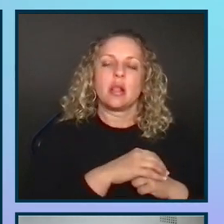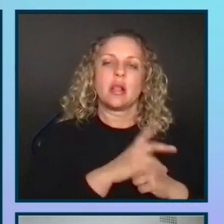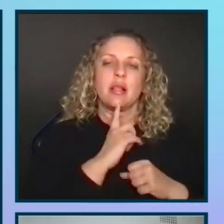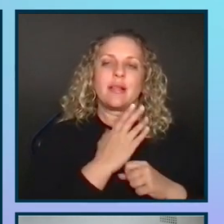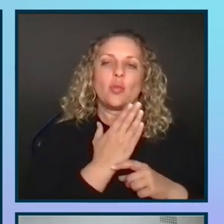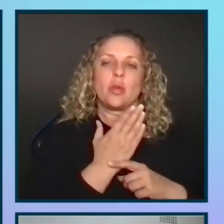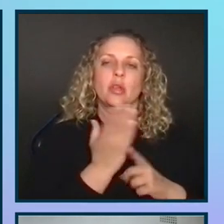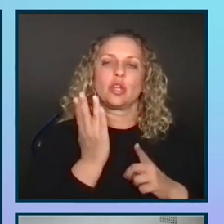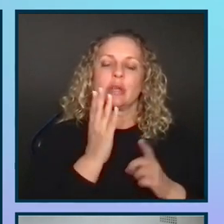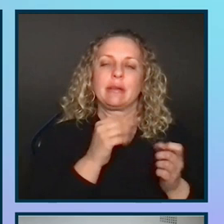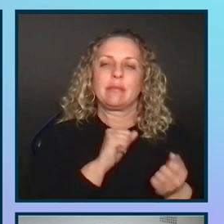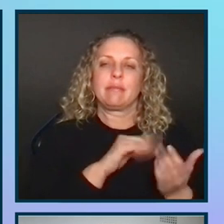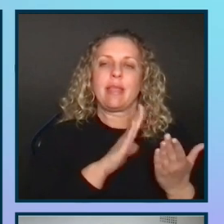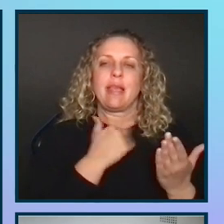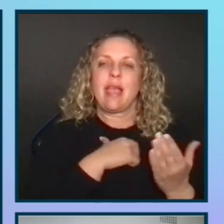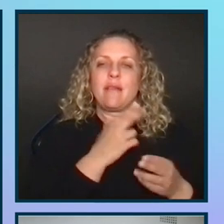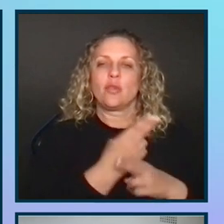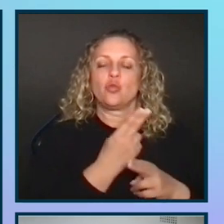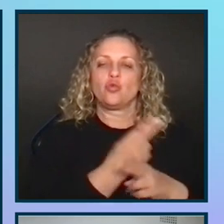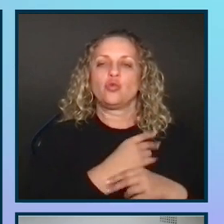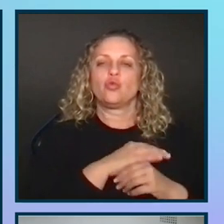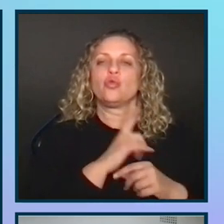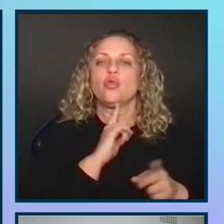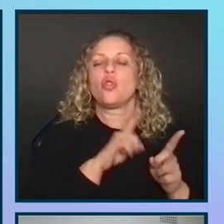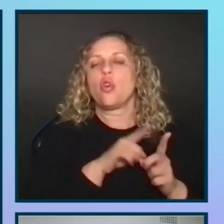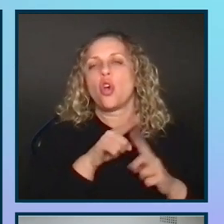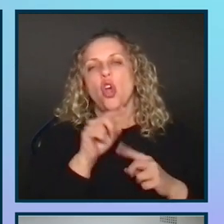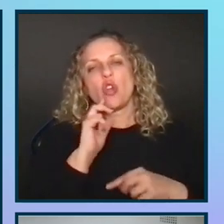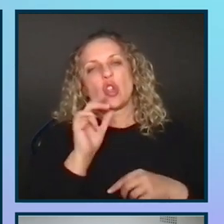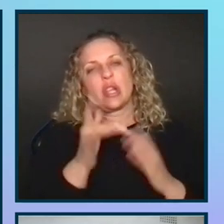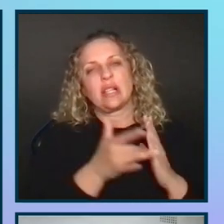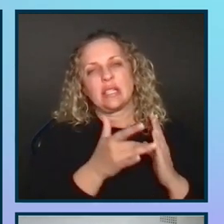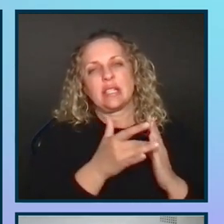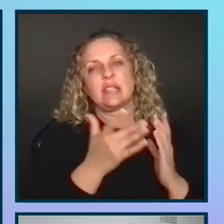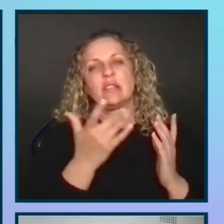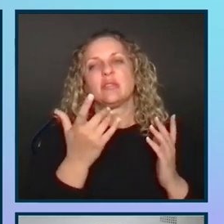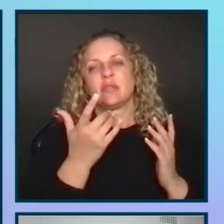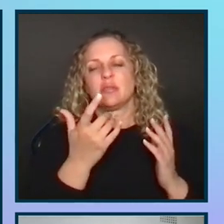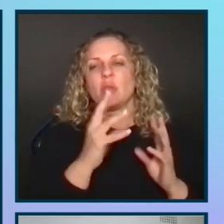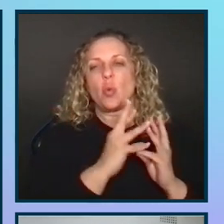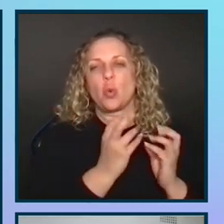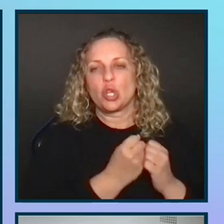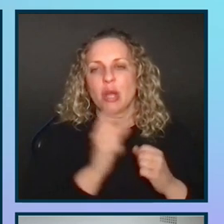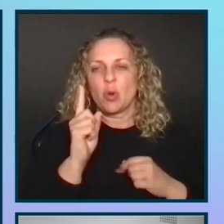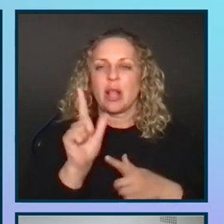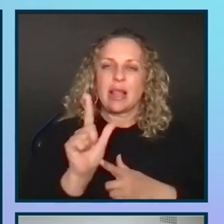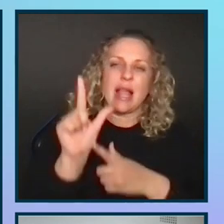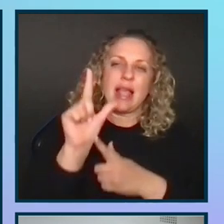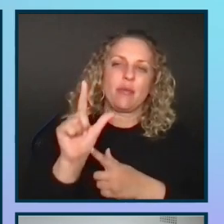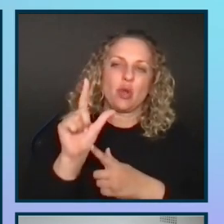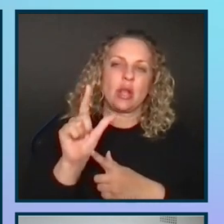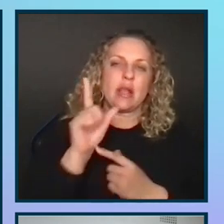method that I've used. You can also look for digital literacy workshops at libraries. And if you're doing like assisted,